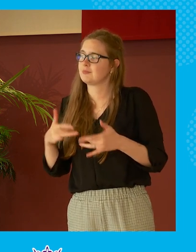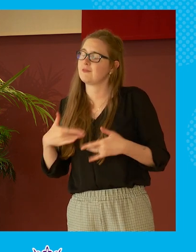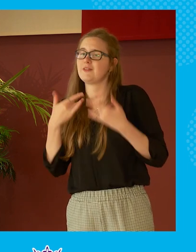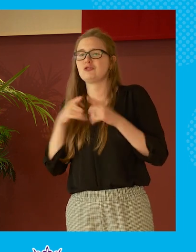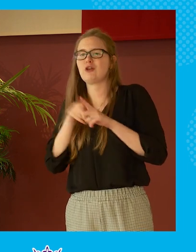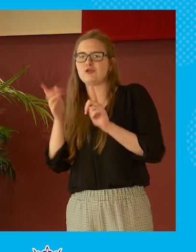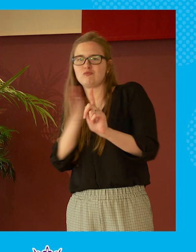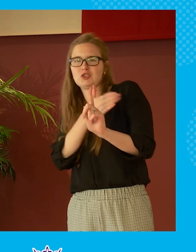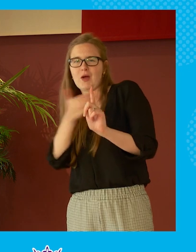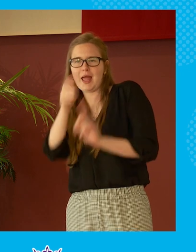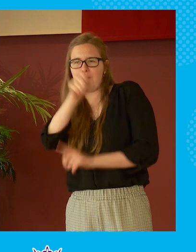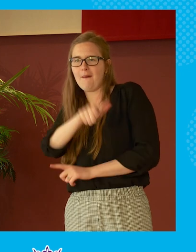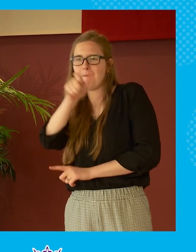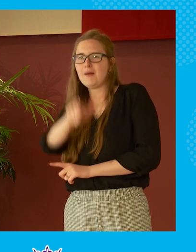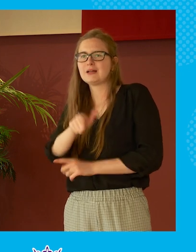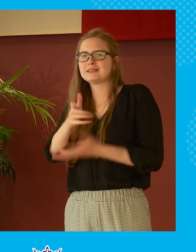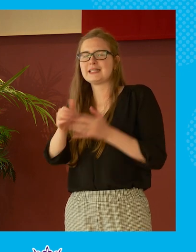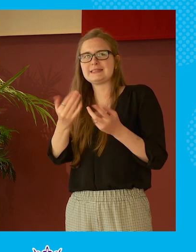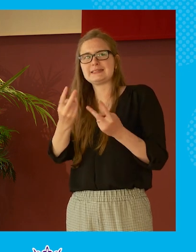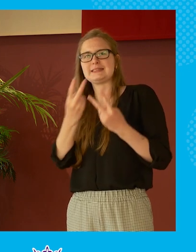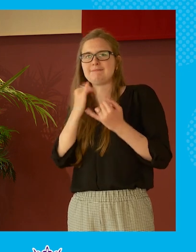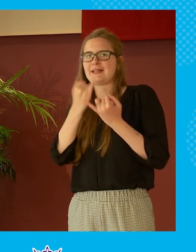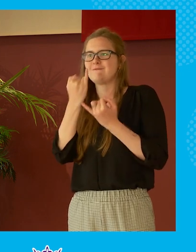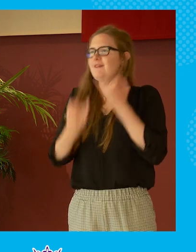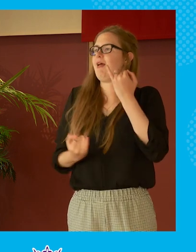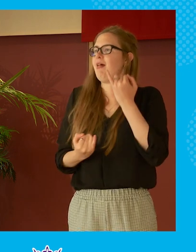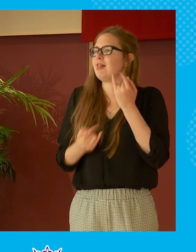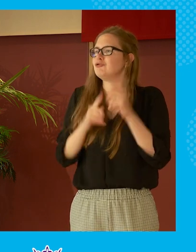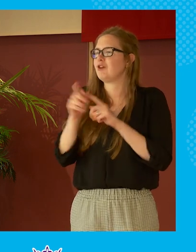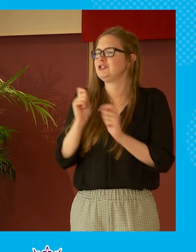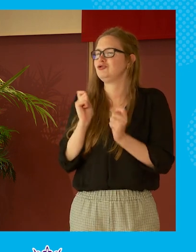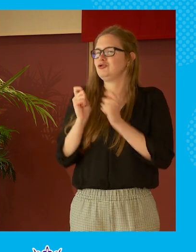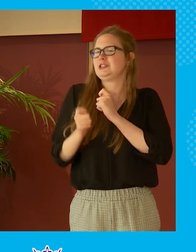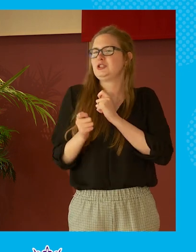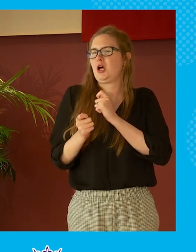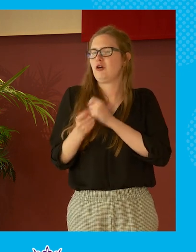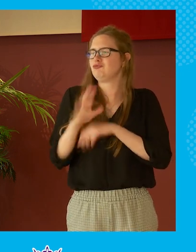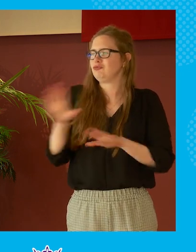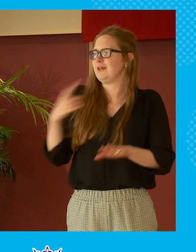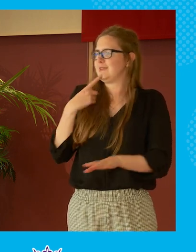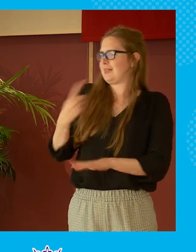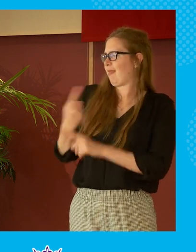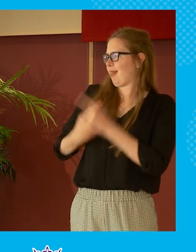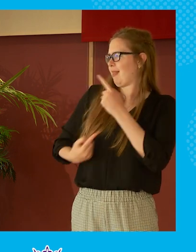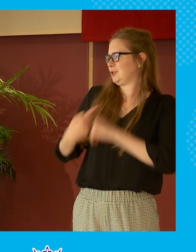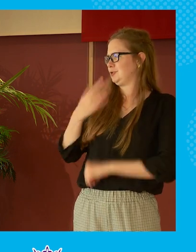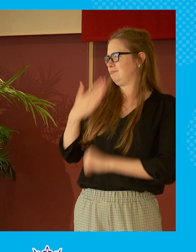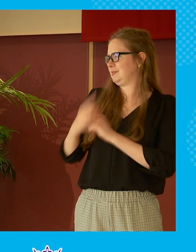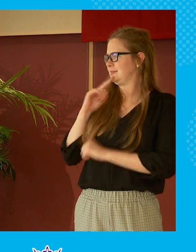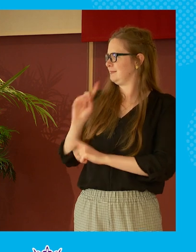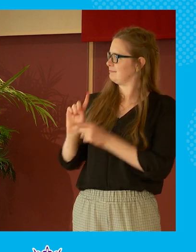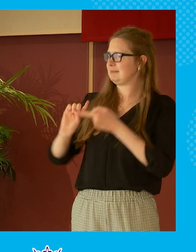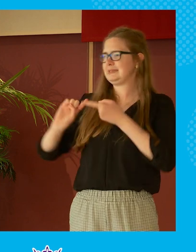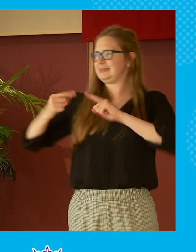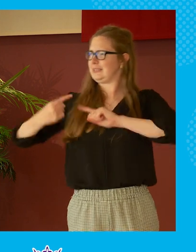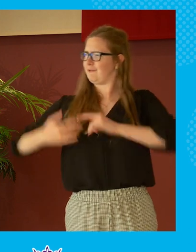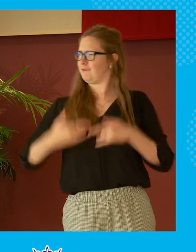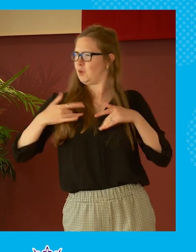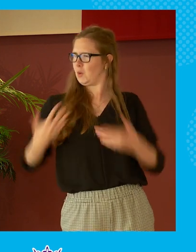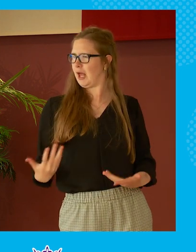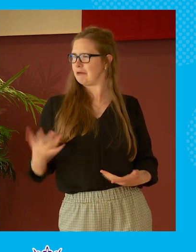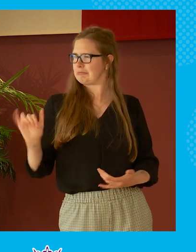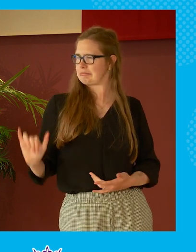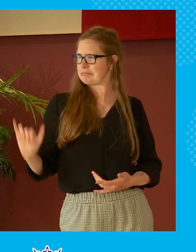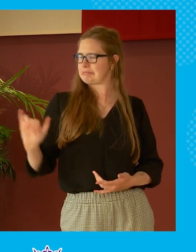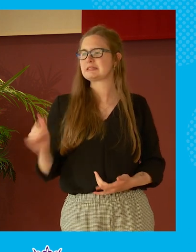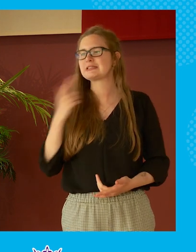persuade because it's almost seen as a failure to to change you know you didn't say that last year you had a had a different position it's almost